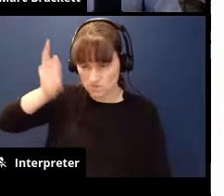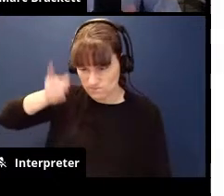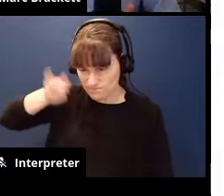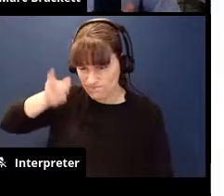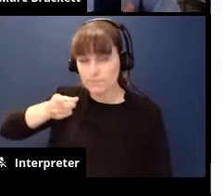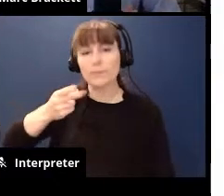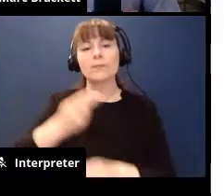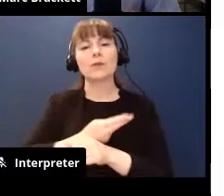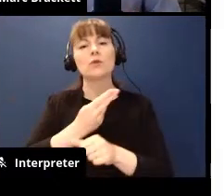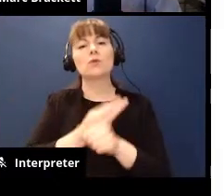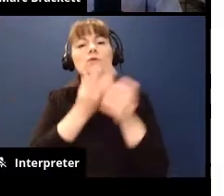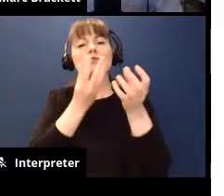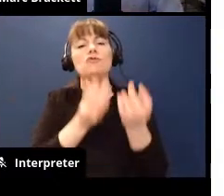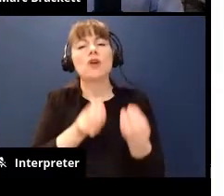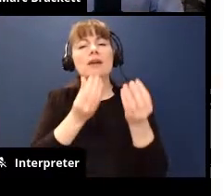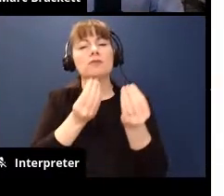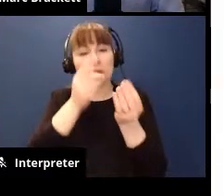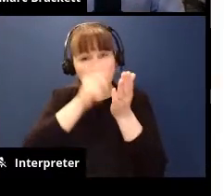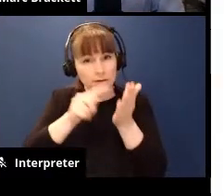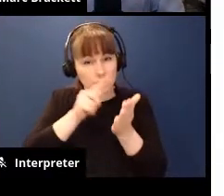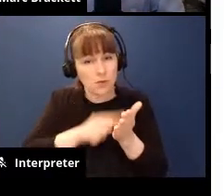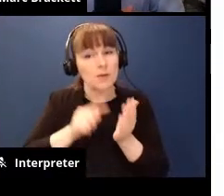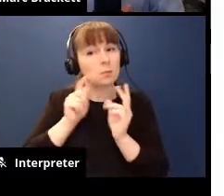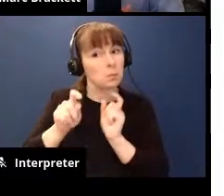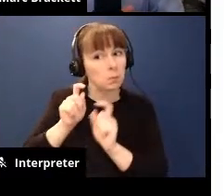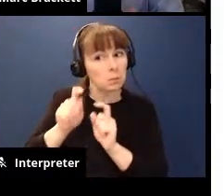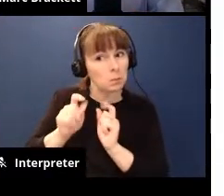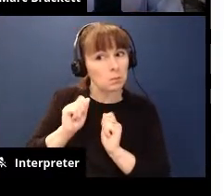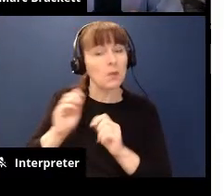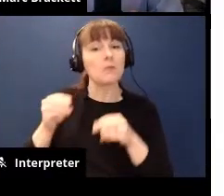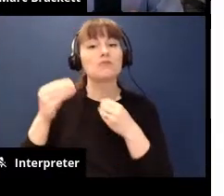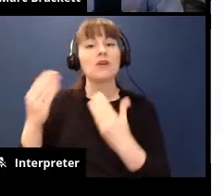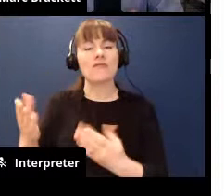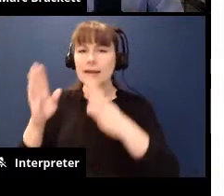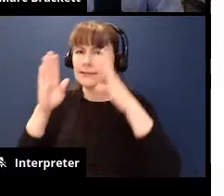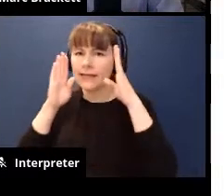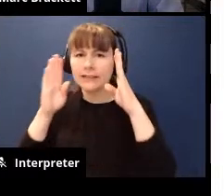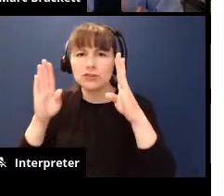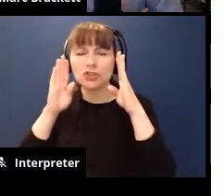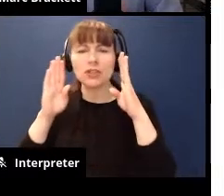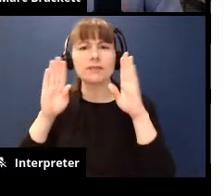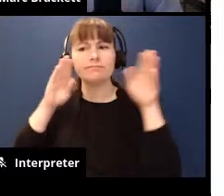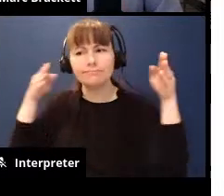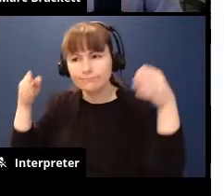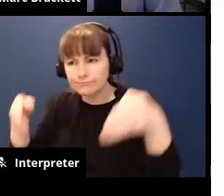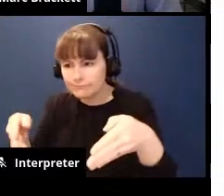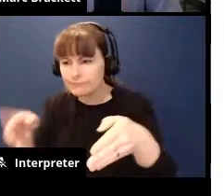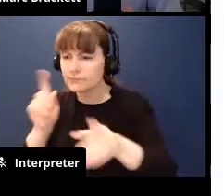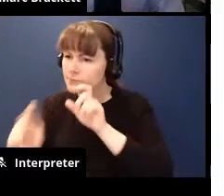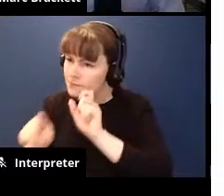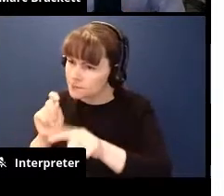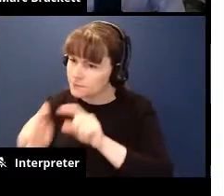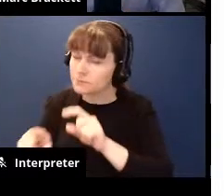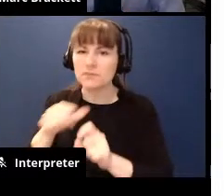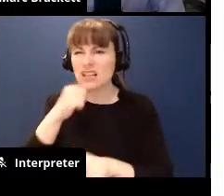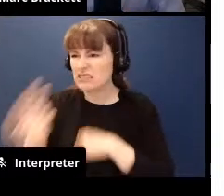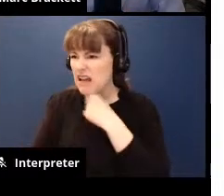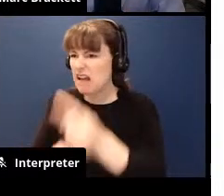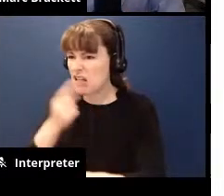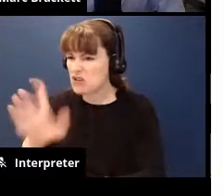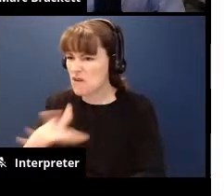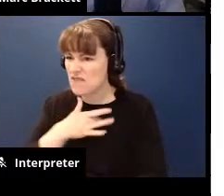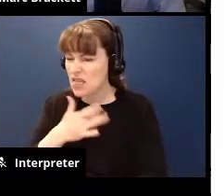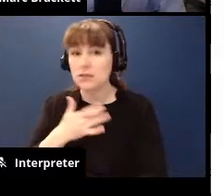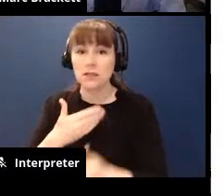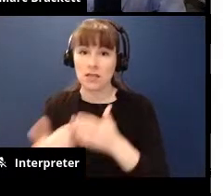using gentle exploration you're giving your child undivided attention you're listening you're asking questions you're not telling them what they're feeling